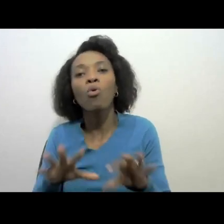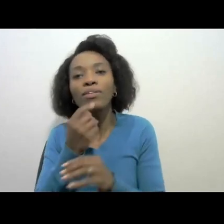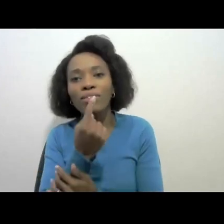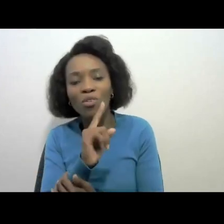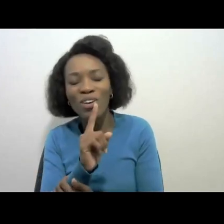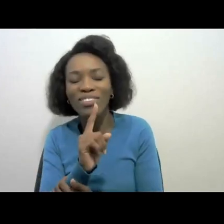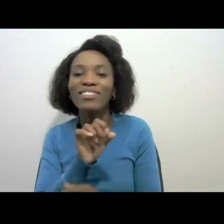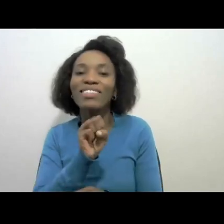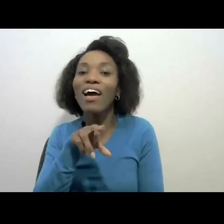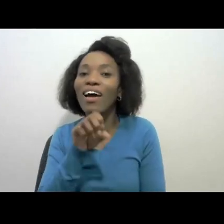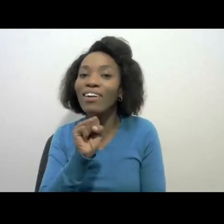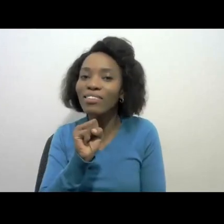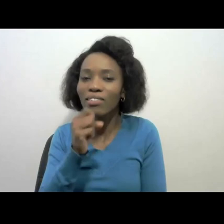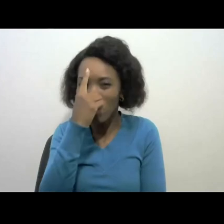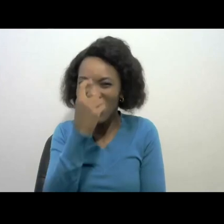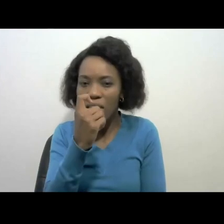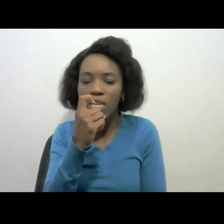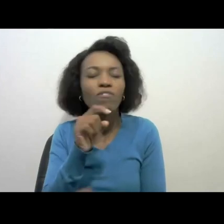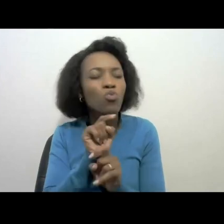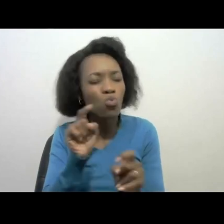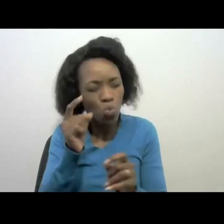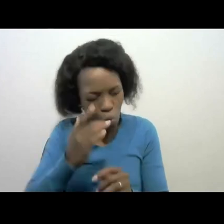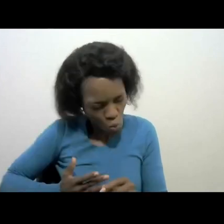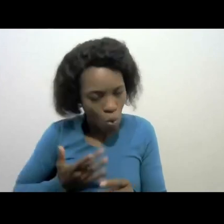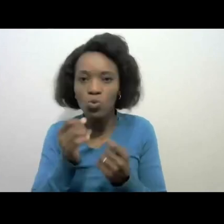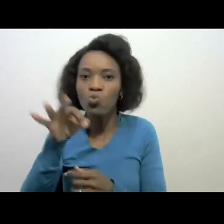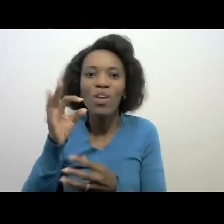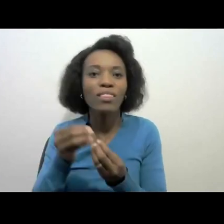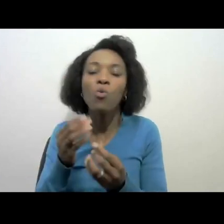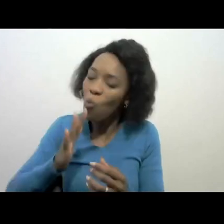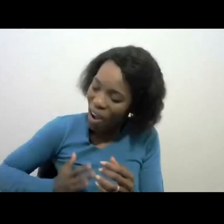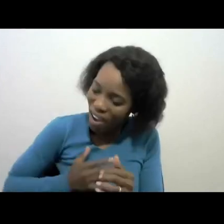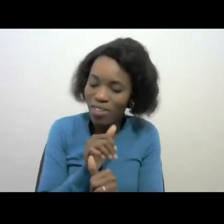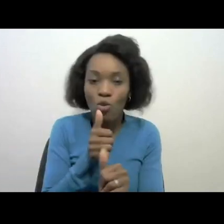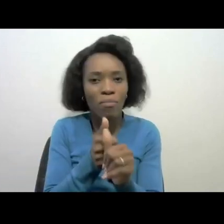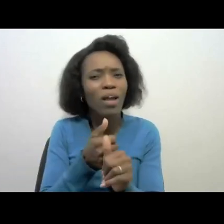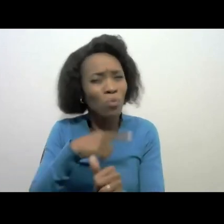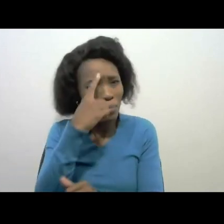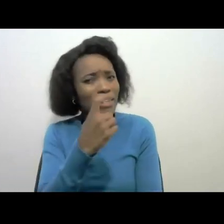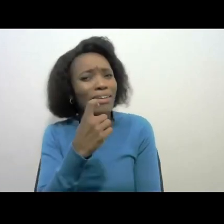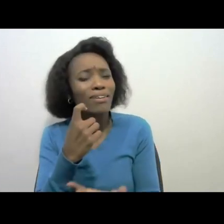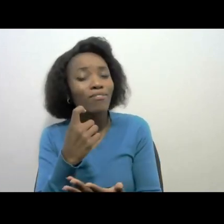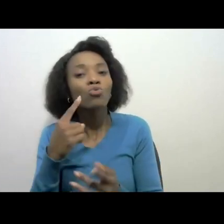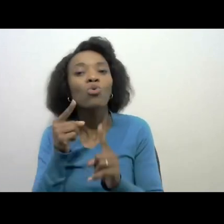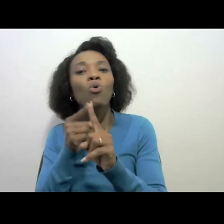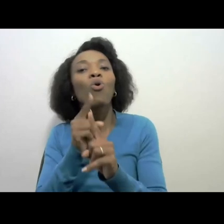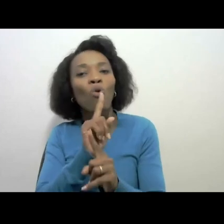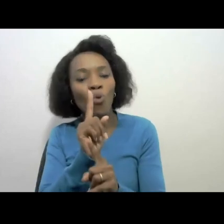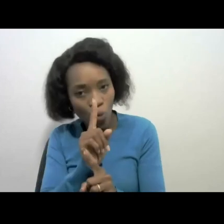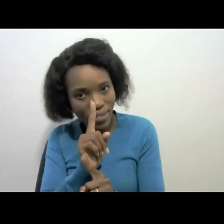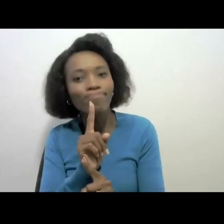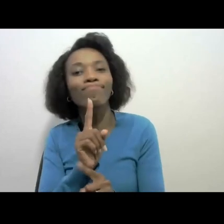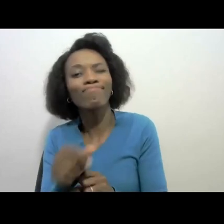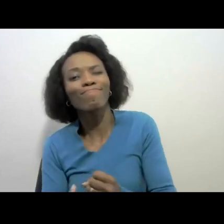that you want to do the right thing, you want to comply. And therefore, our goal is to insist on